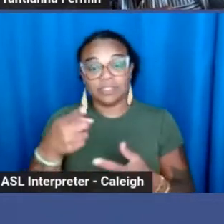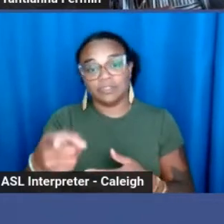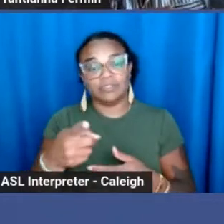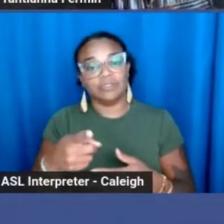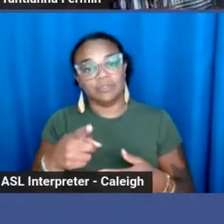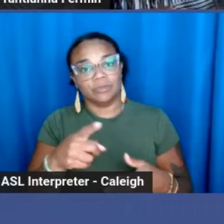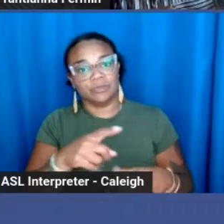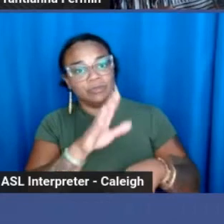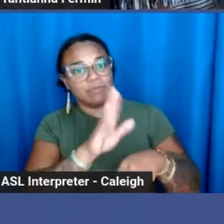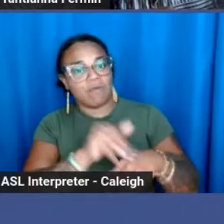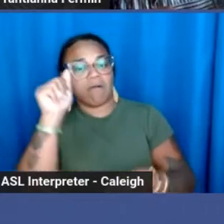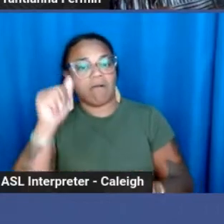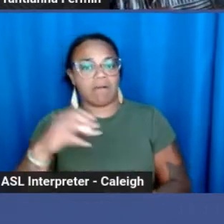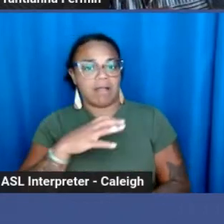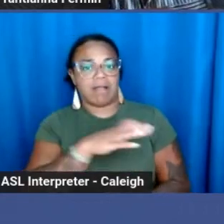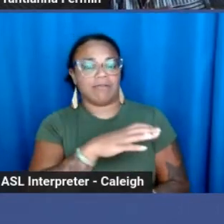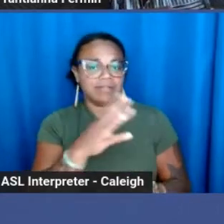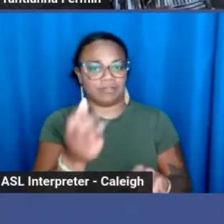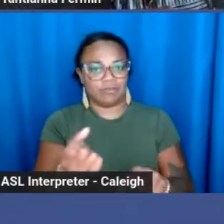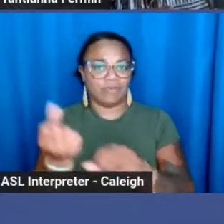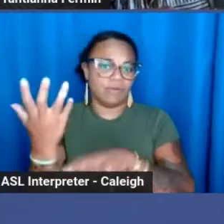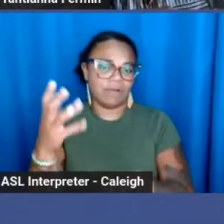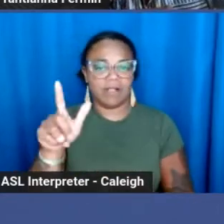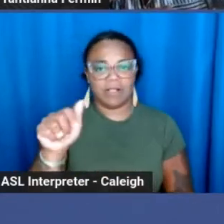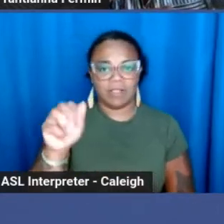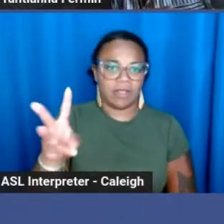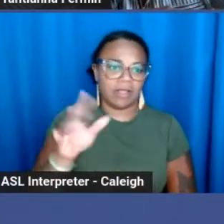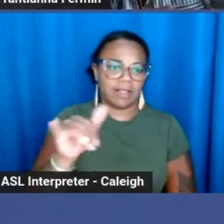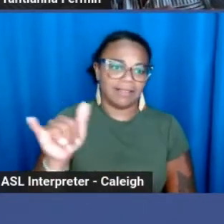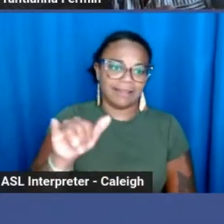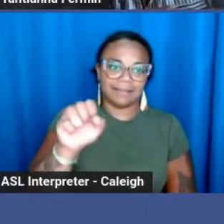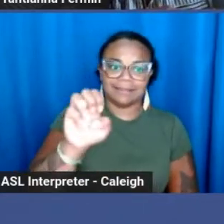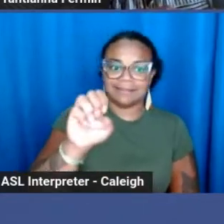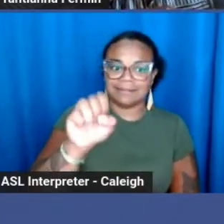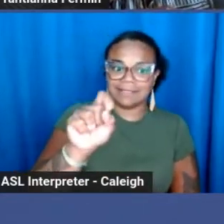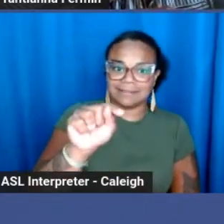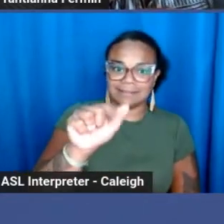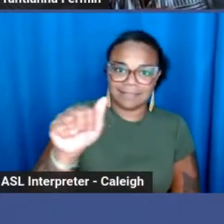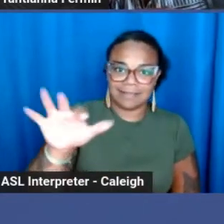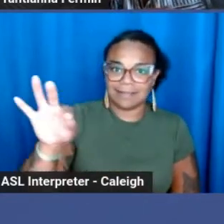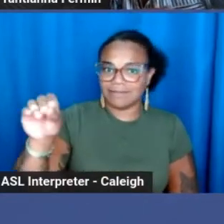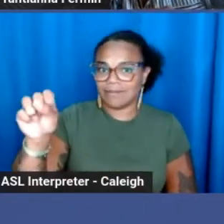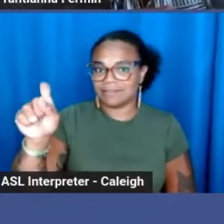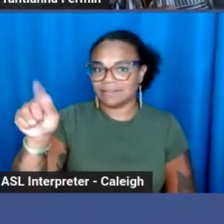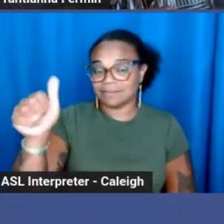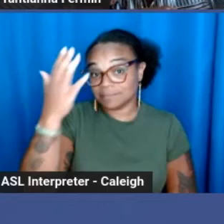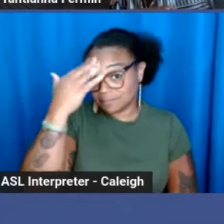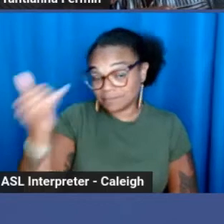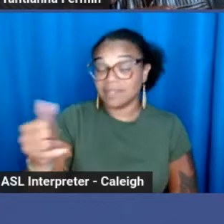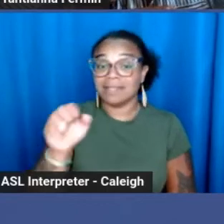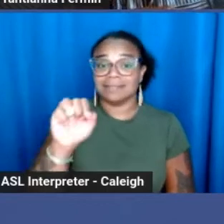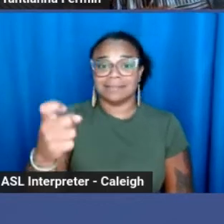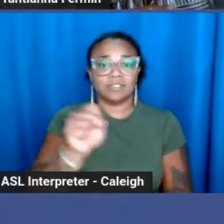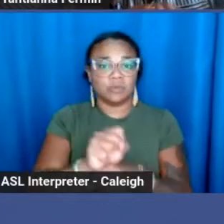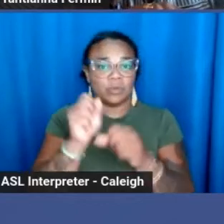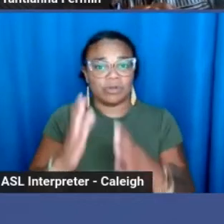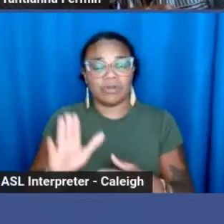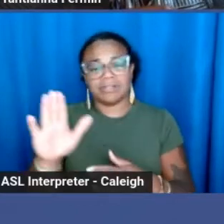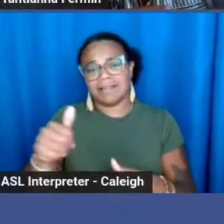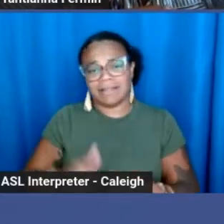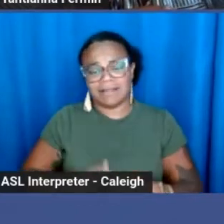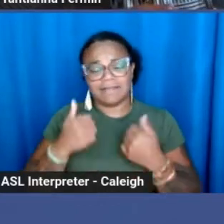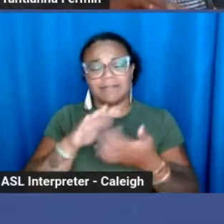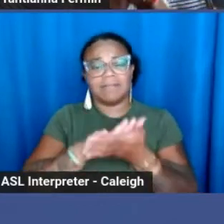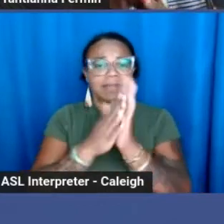to reappear laws like SESTA, FOSTA, which have pushed sex workers and trafficking victims into more dangerous and exploitation